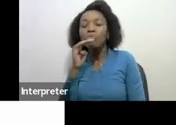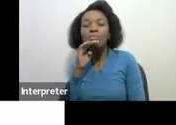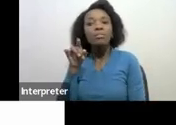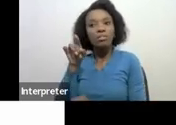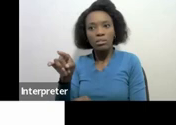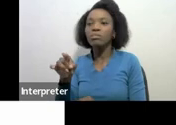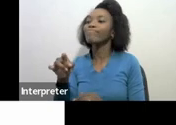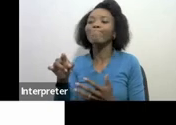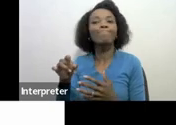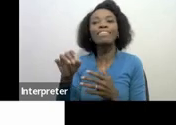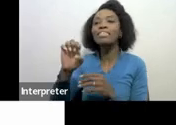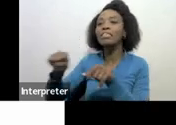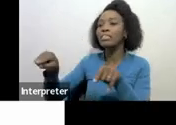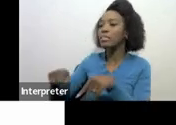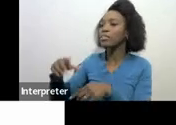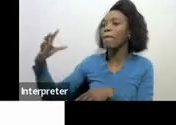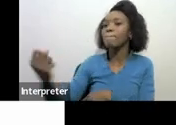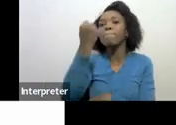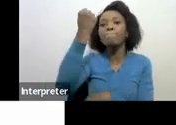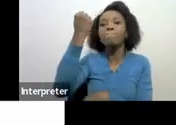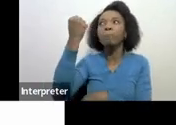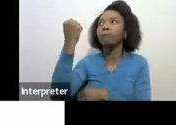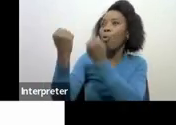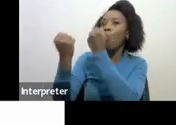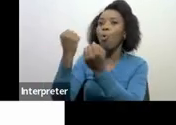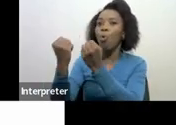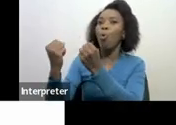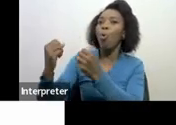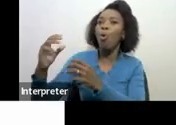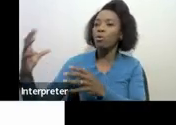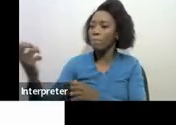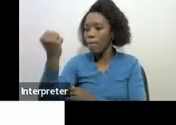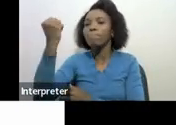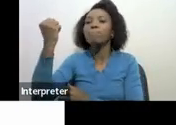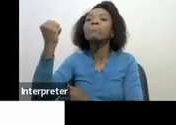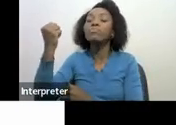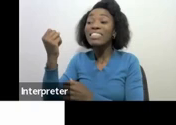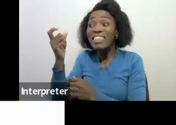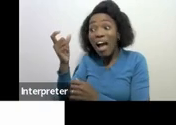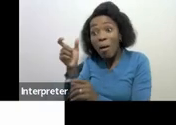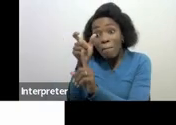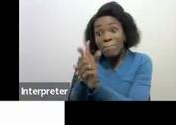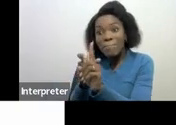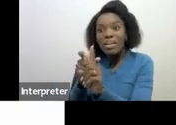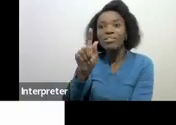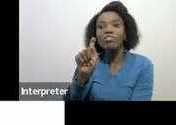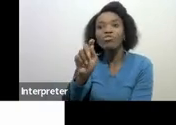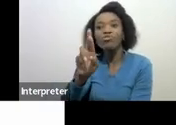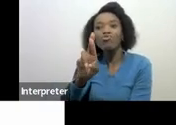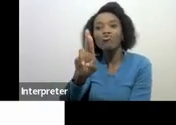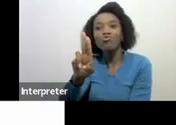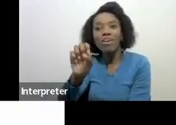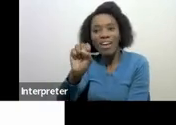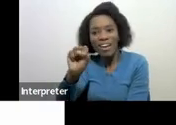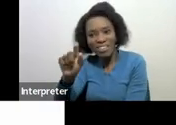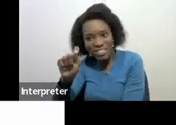which is vested in the master until the trustee has been appointed upon the appointment of the trustee the estates